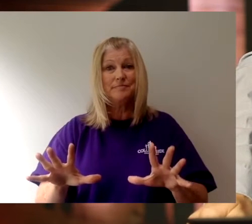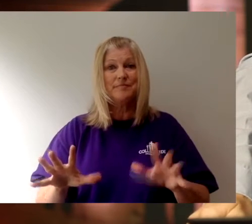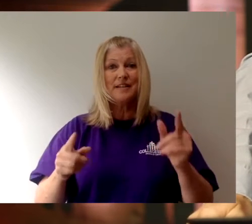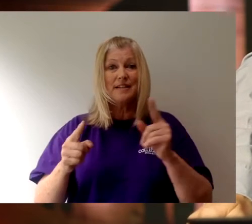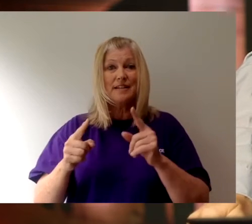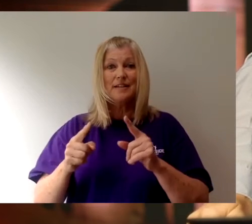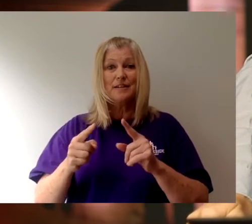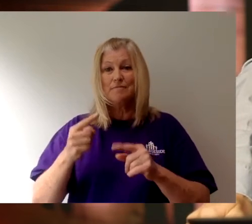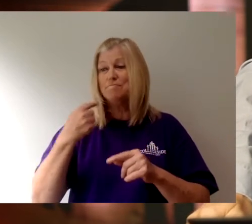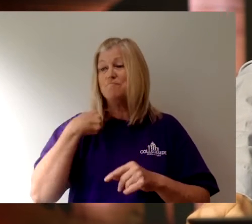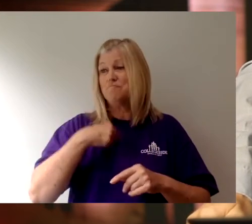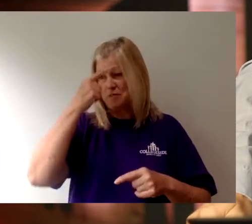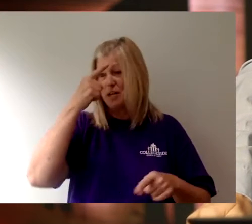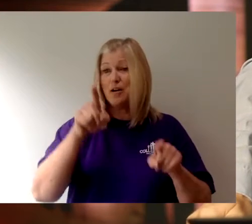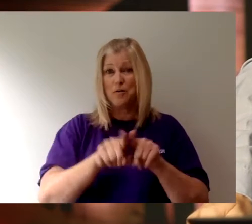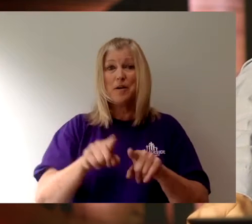Can we agree about that?